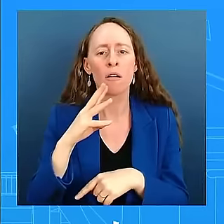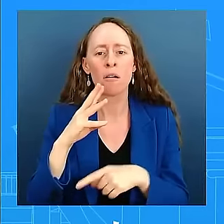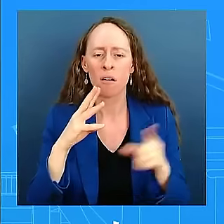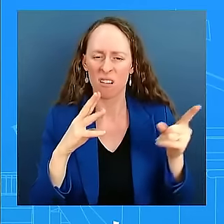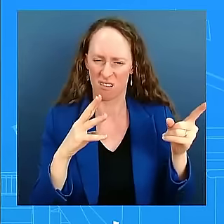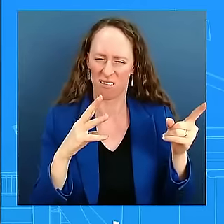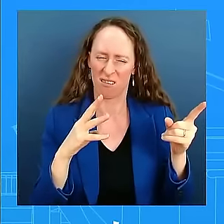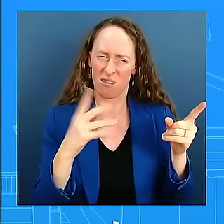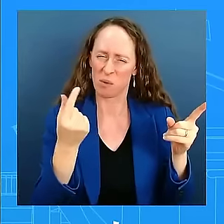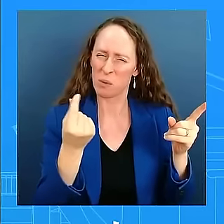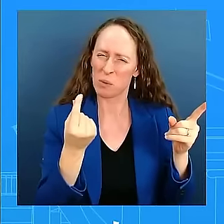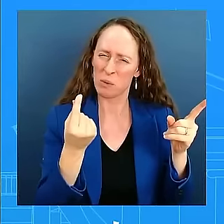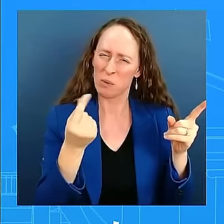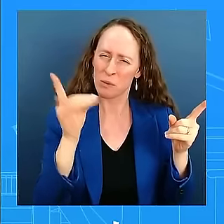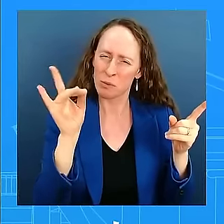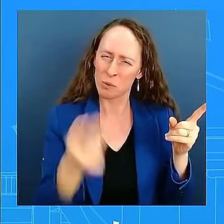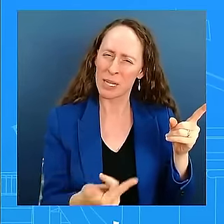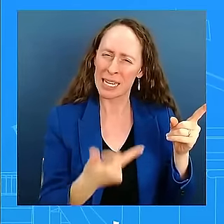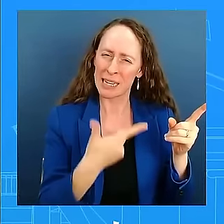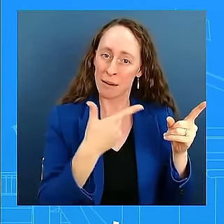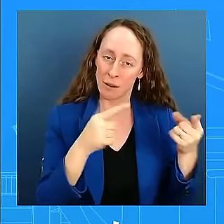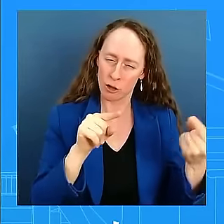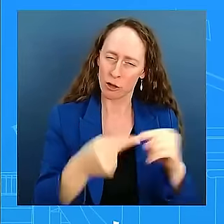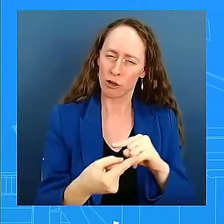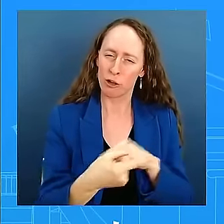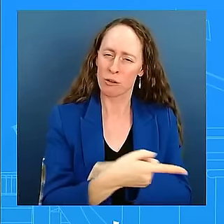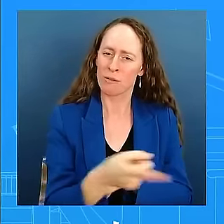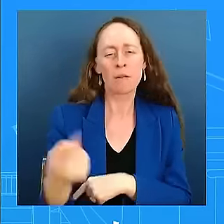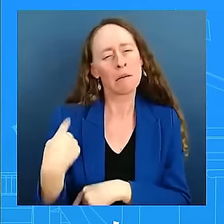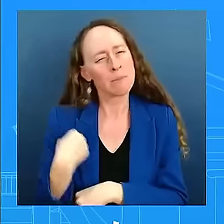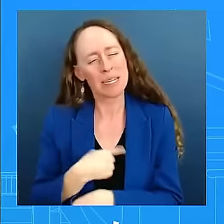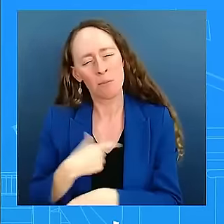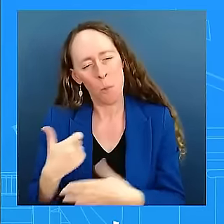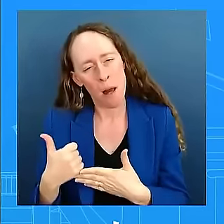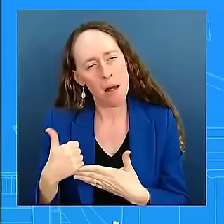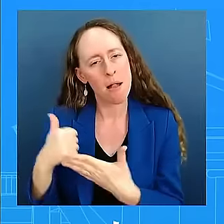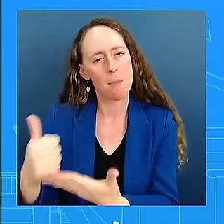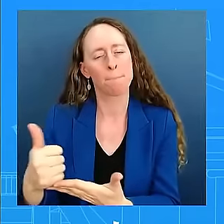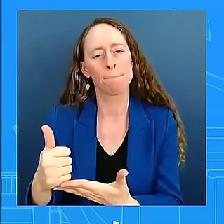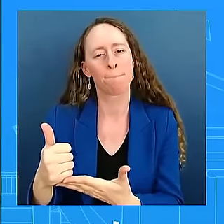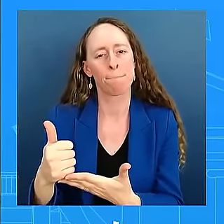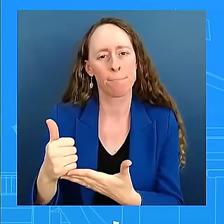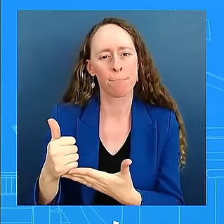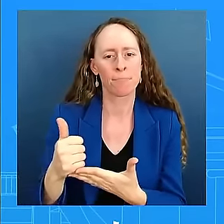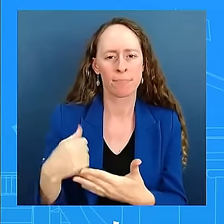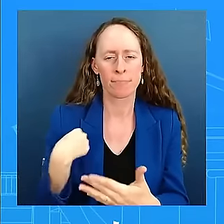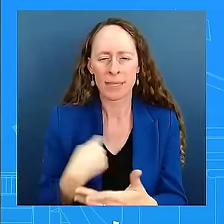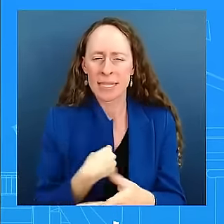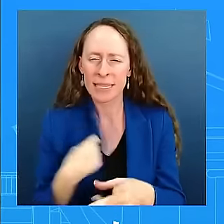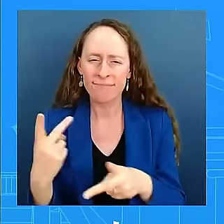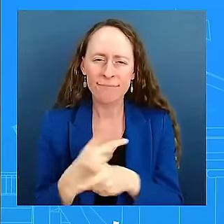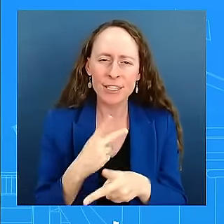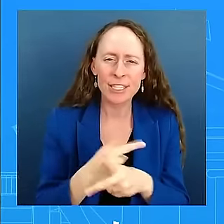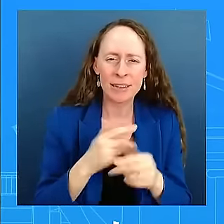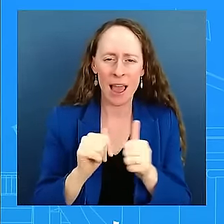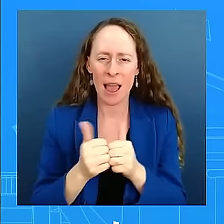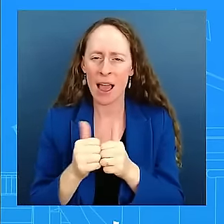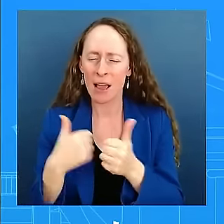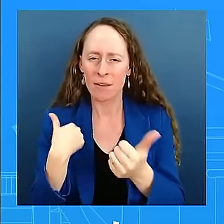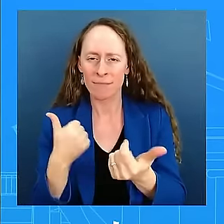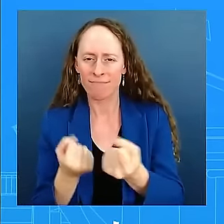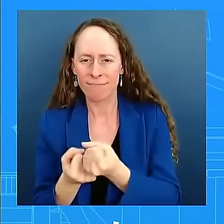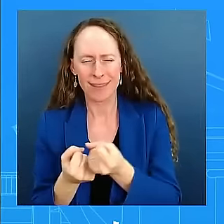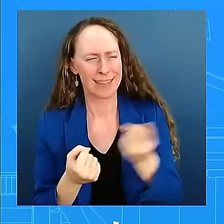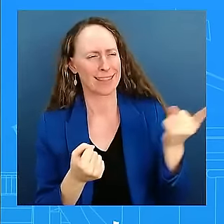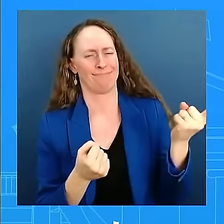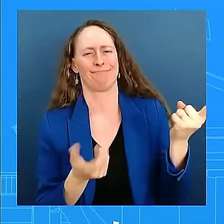ground in trying to figure out how the best way to respond, what their needs are. And so, yeah, it's not